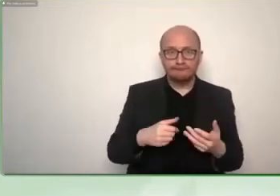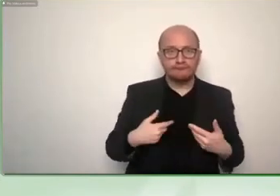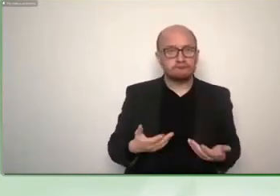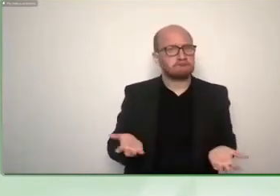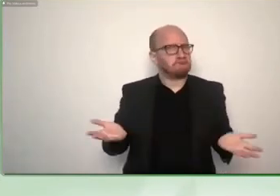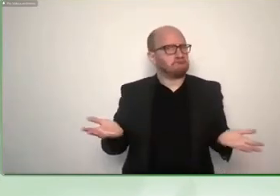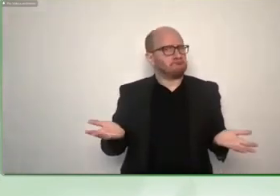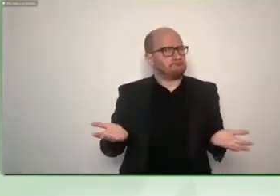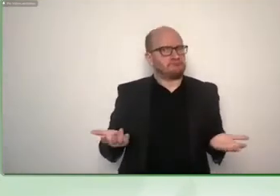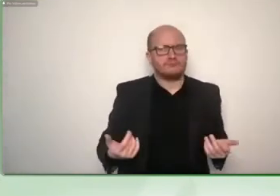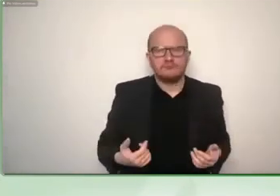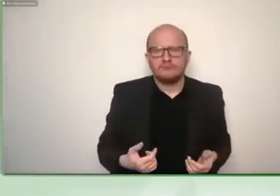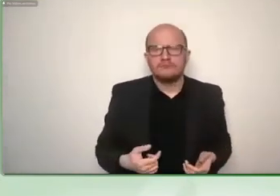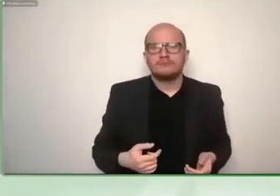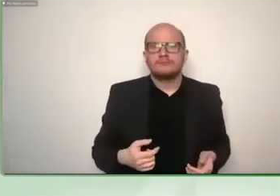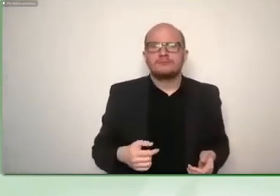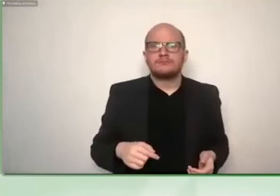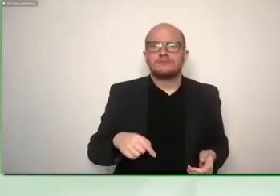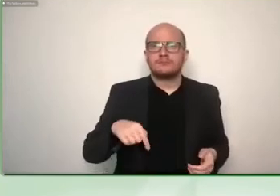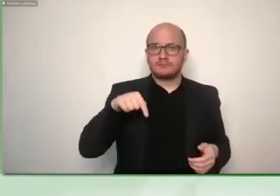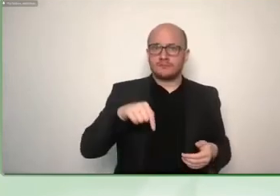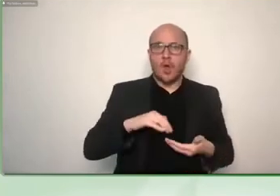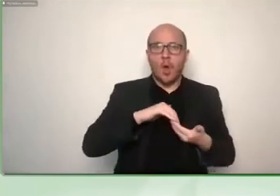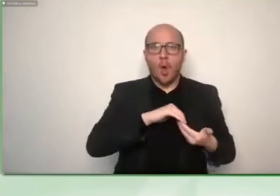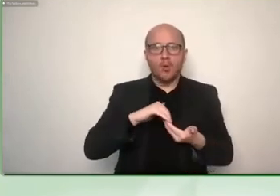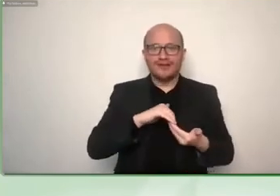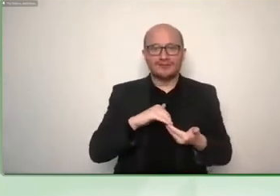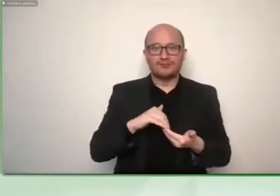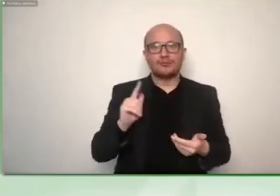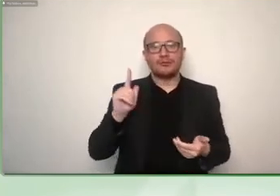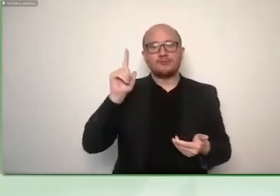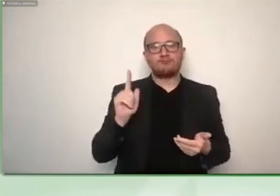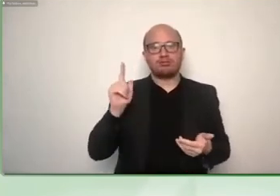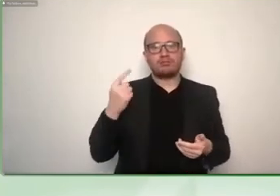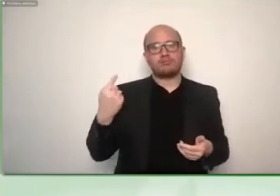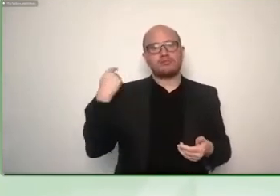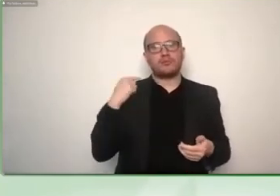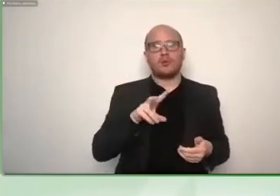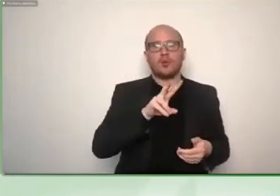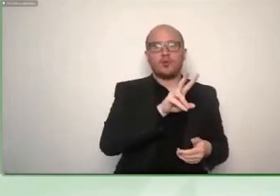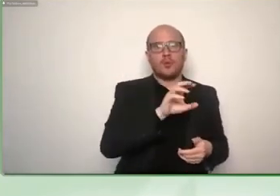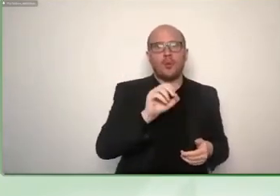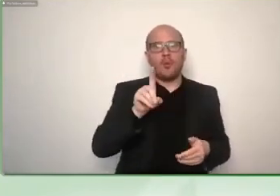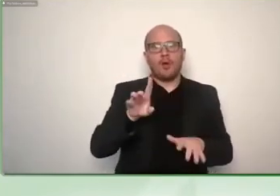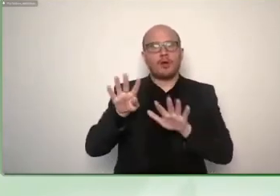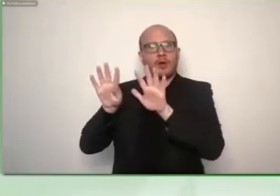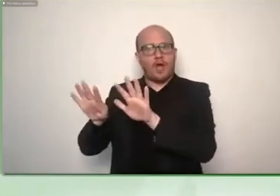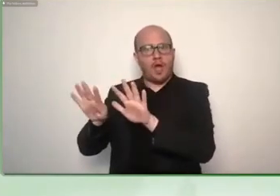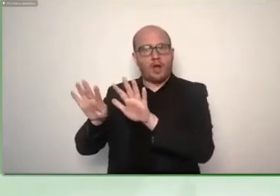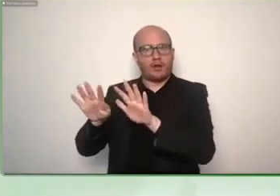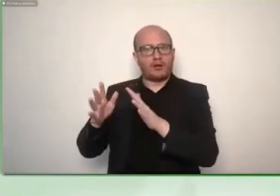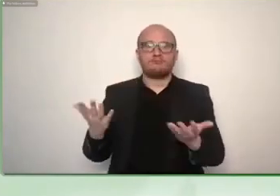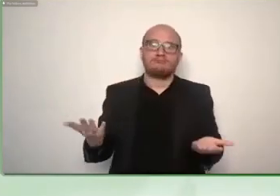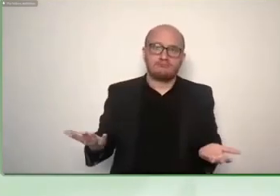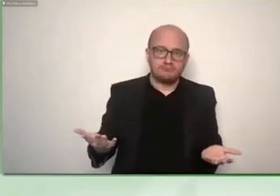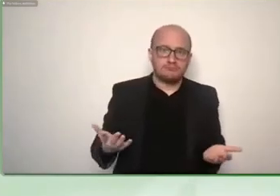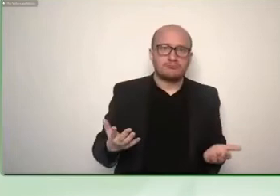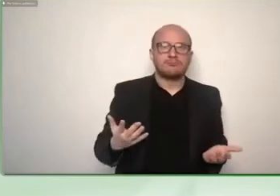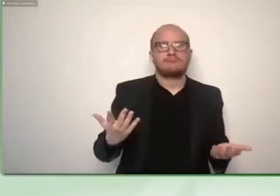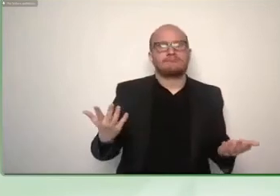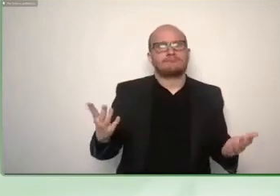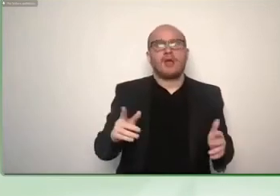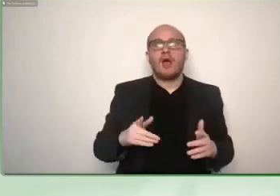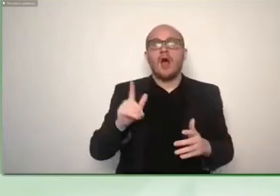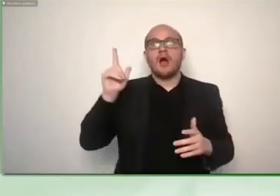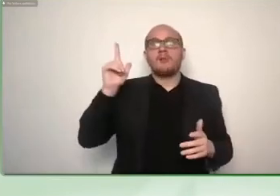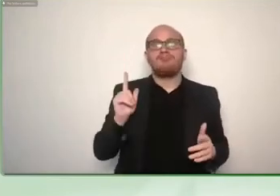association in 2019 so it started with covid and it was very